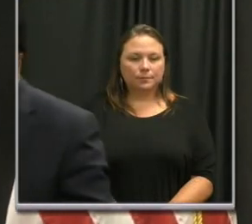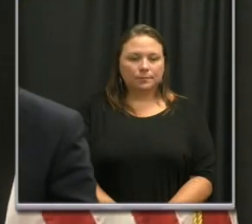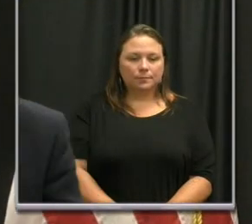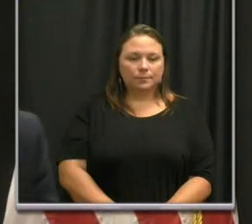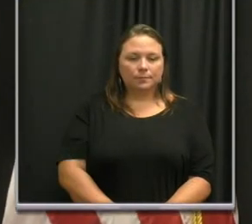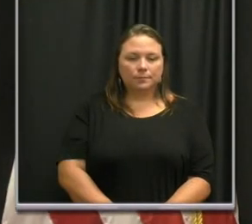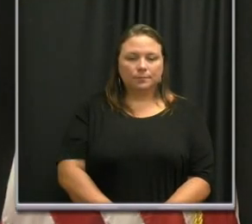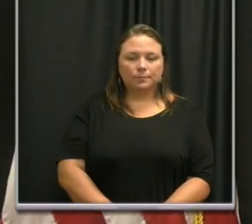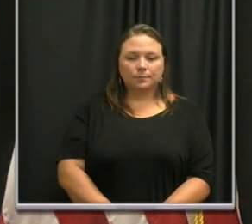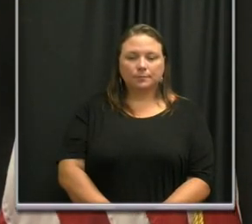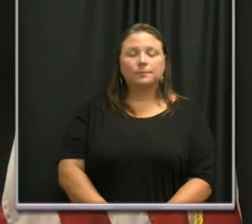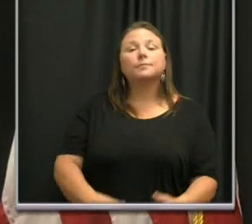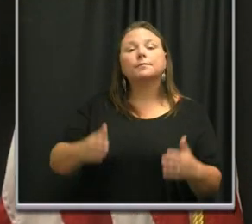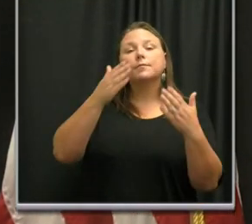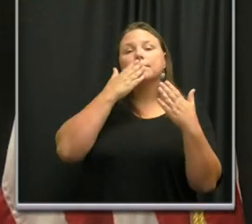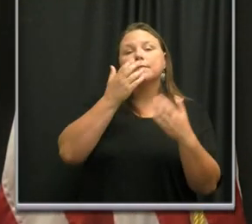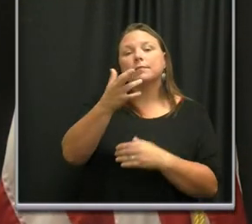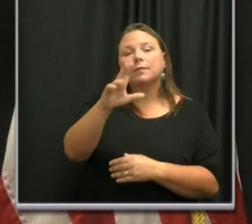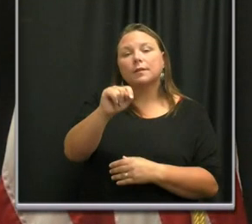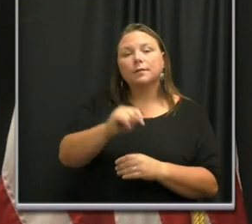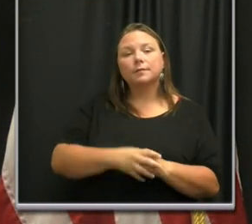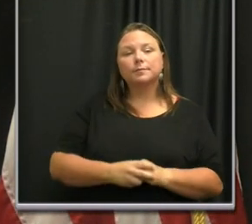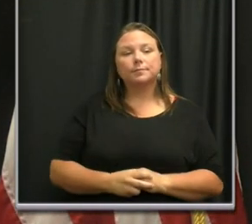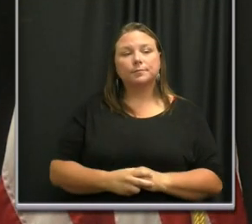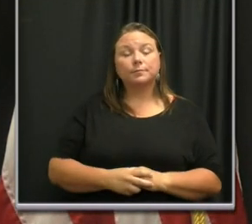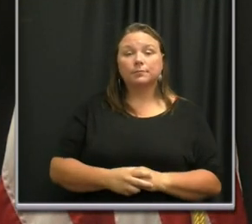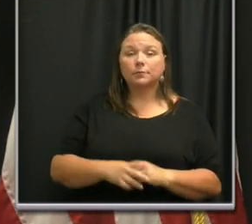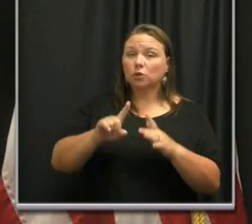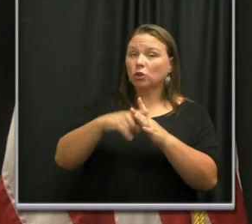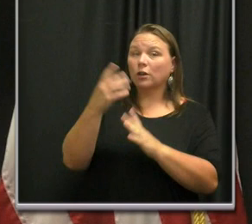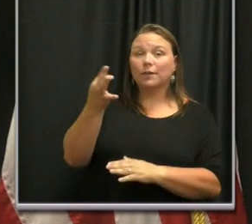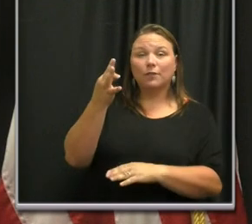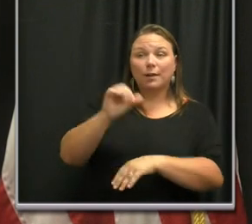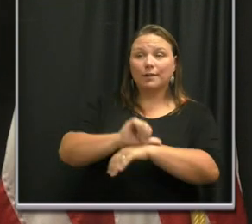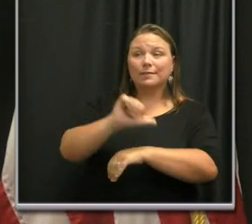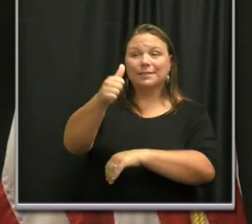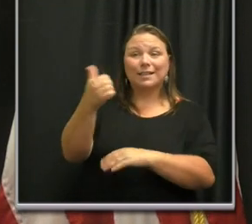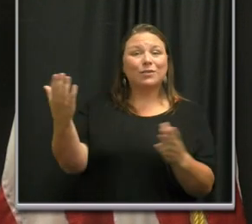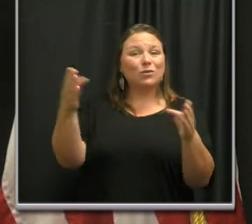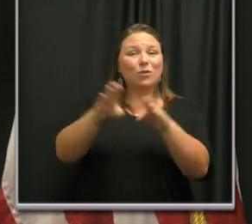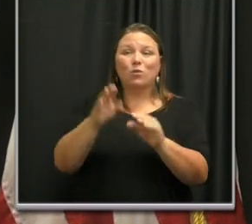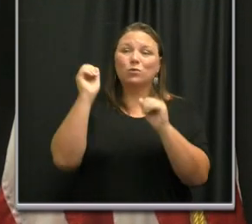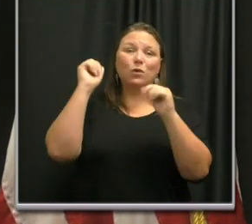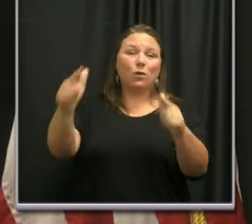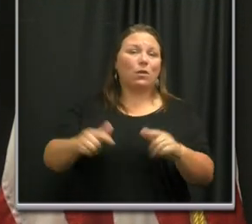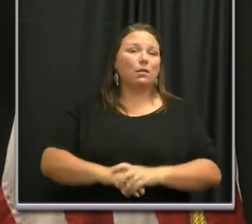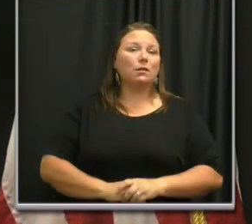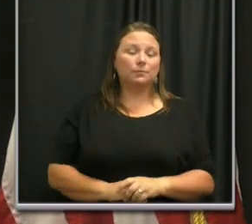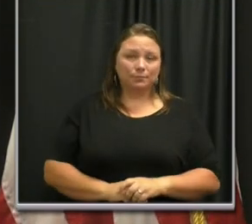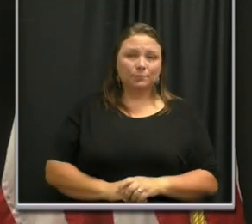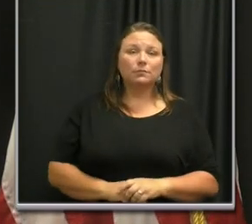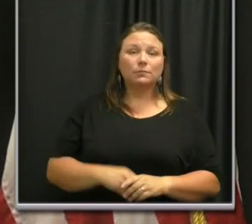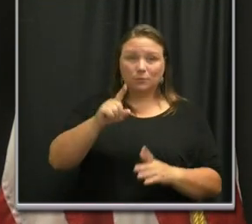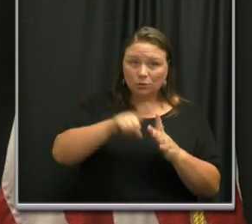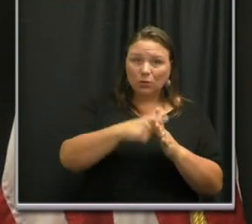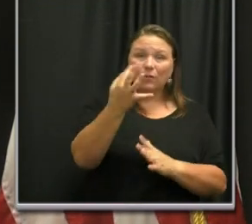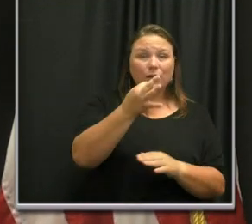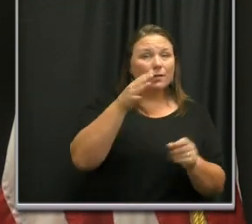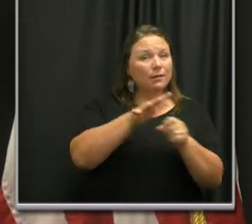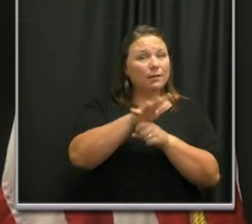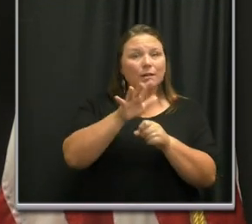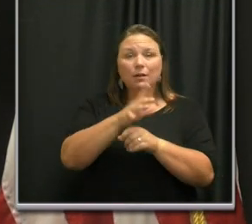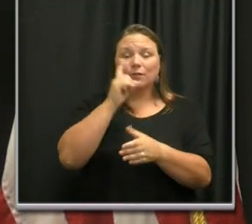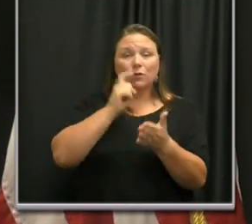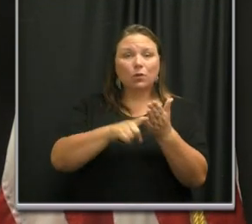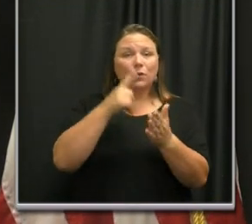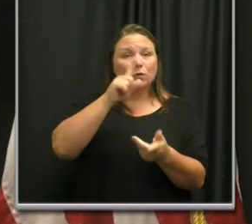Well, thank you, Harriet. By 10 o'clock, starting on Friday. By 10 o'clock, starting on Friday, this is enough notice for people